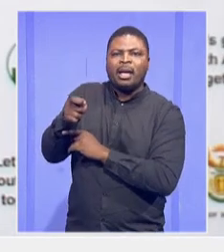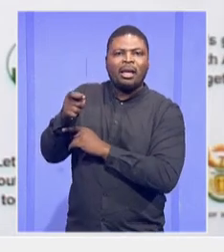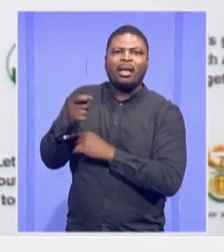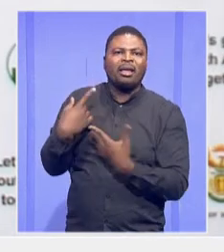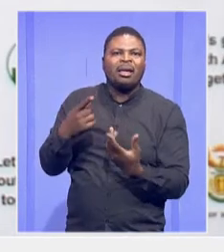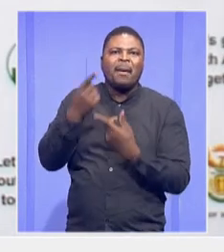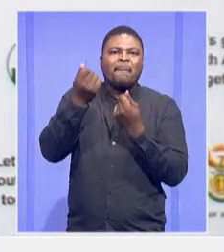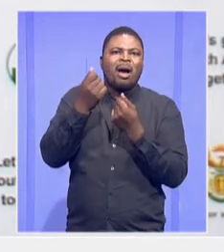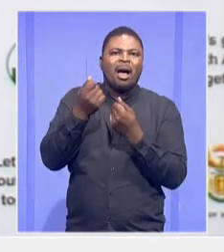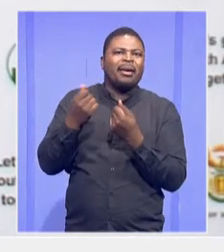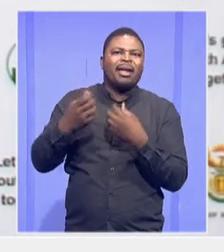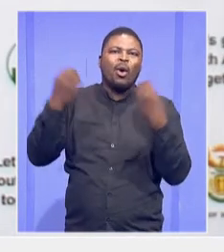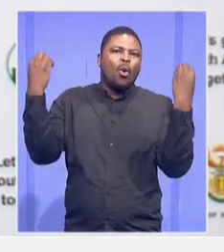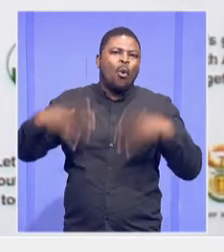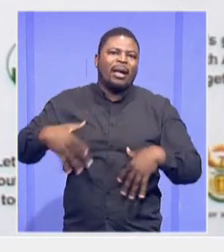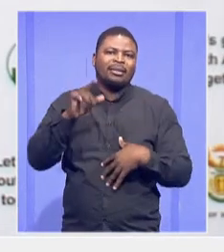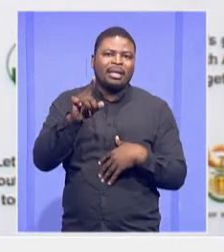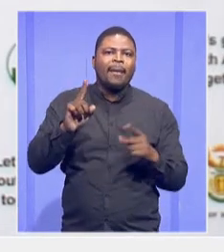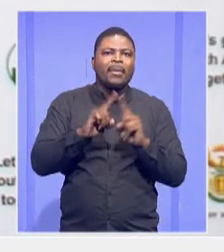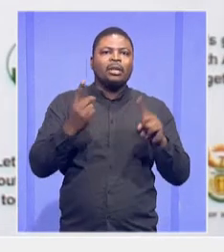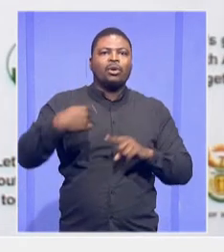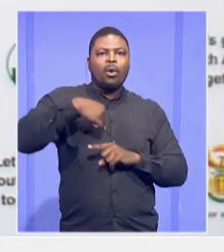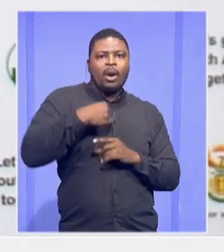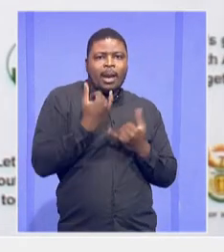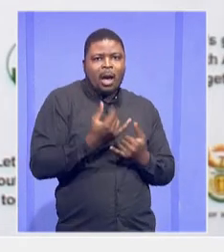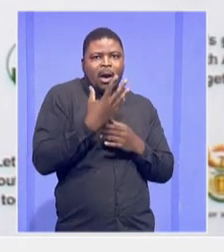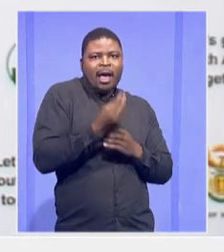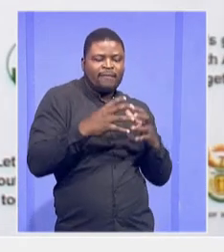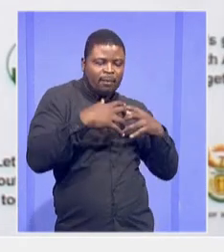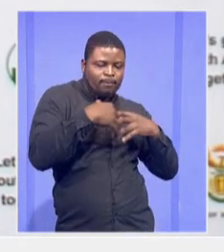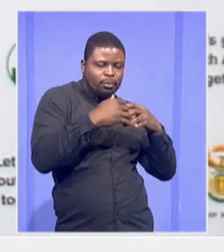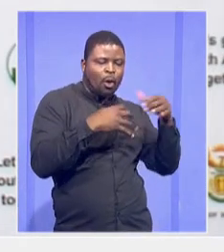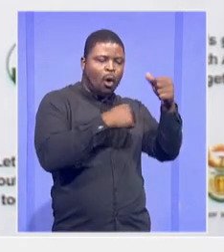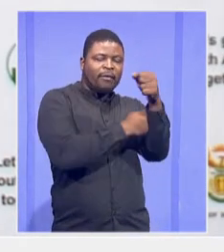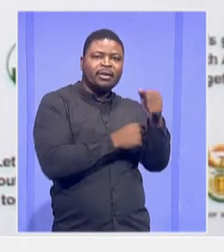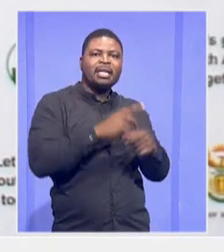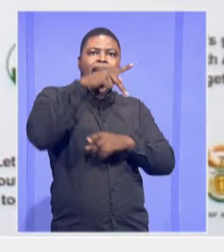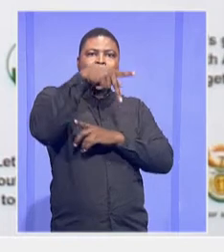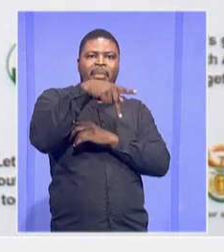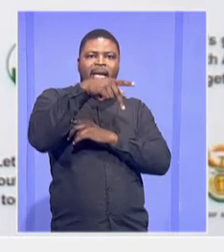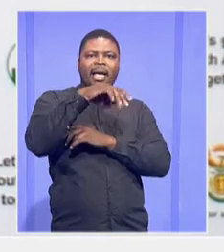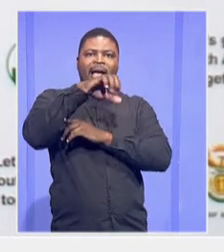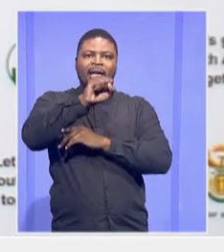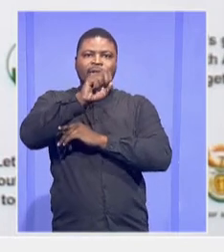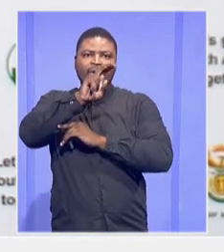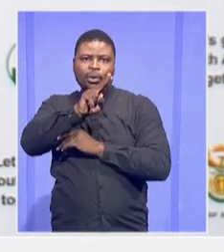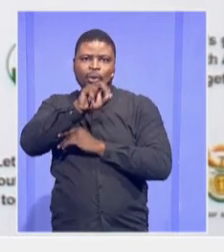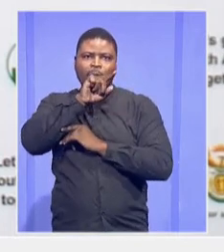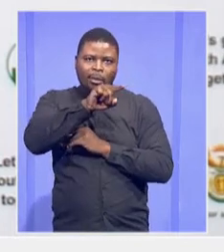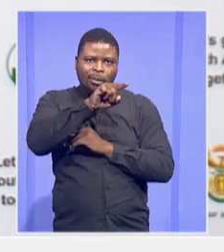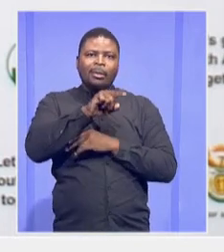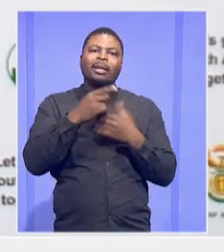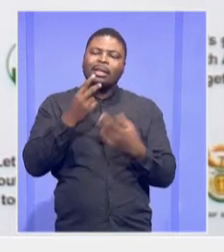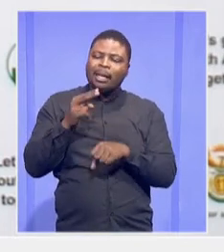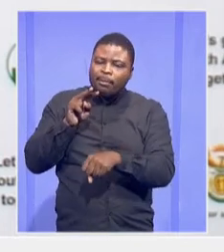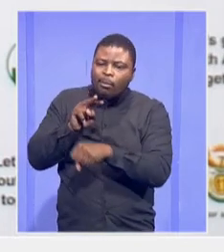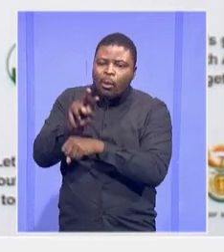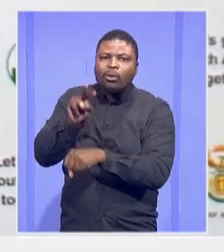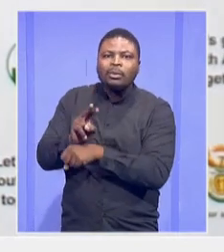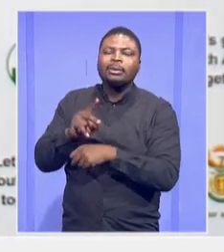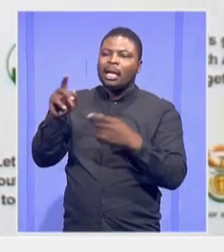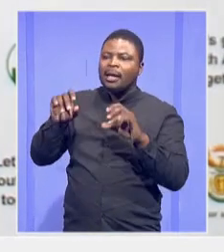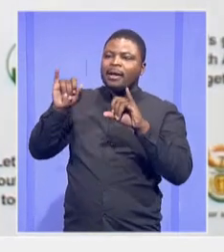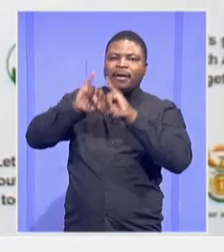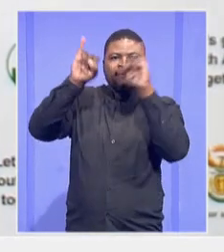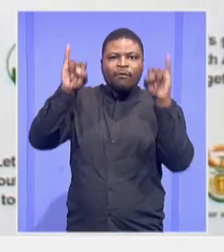pay. We've got the PSU whose responsibility, among others, is to make sure that invoices that come to